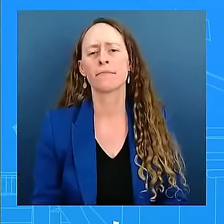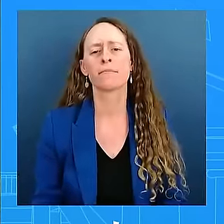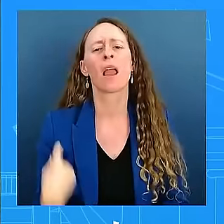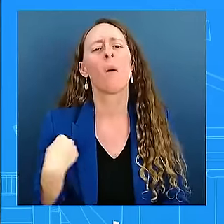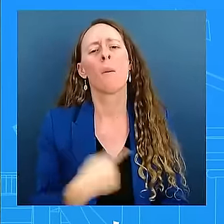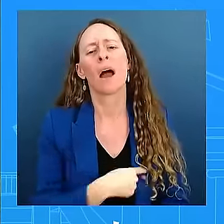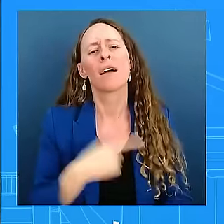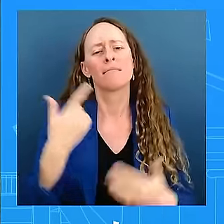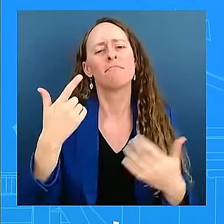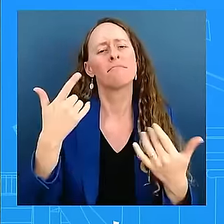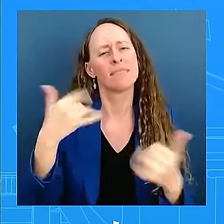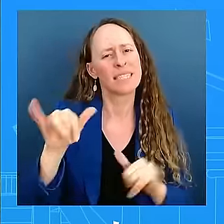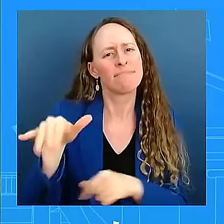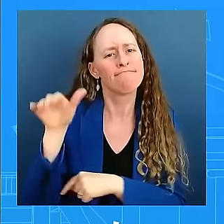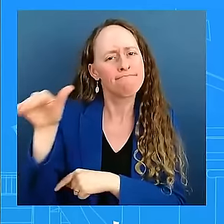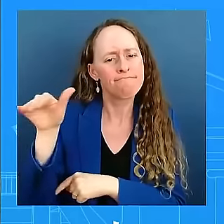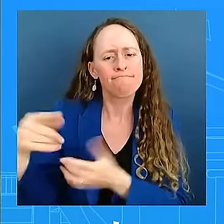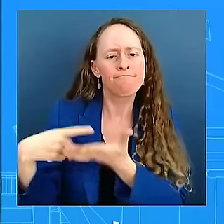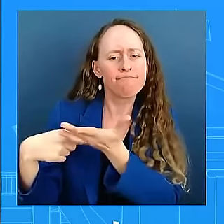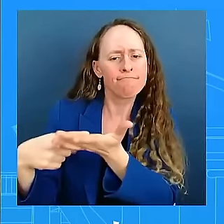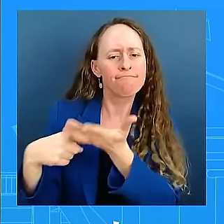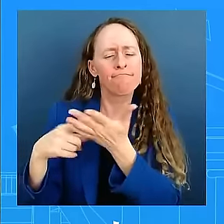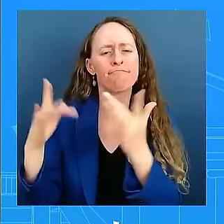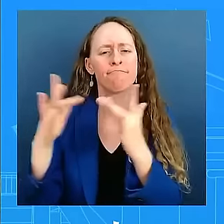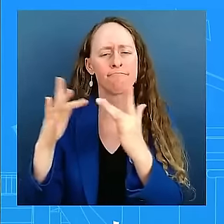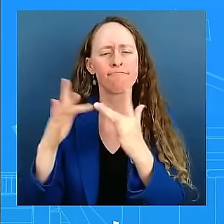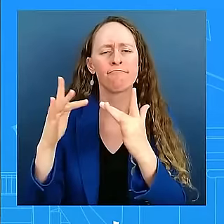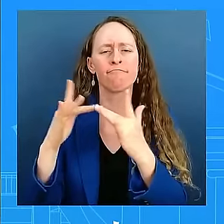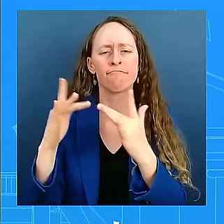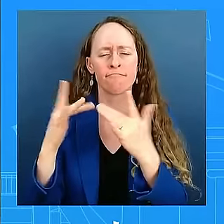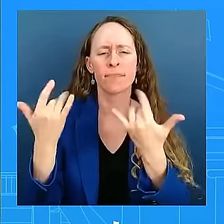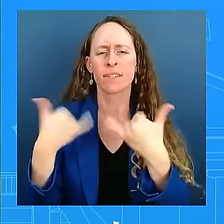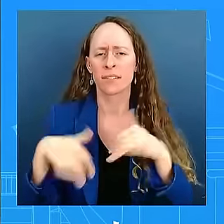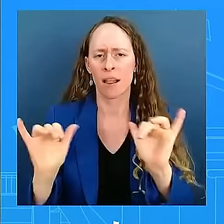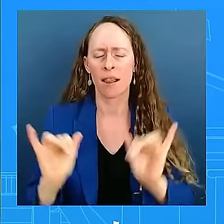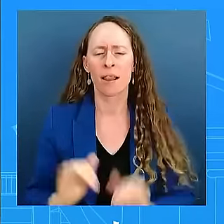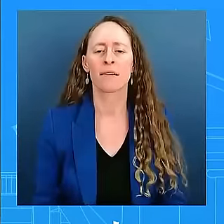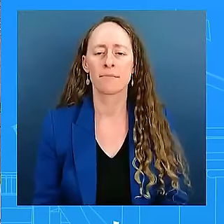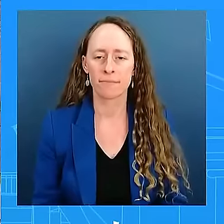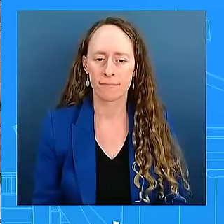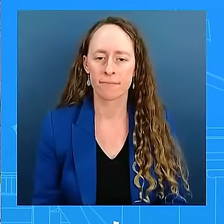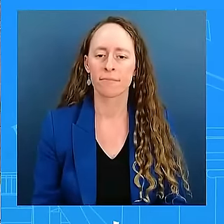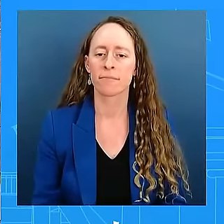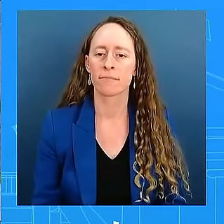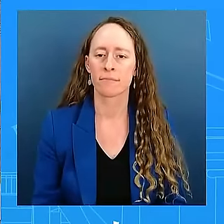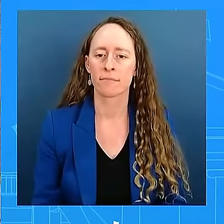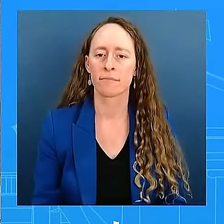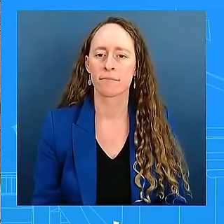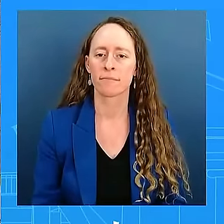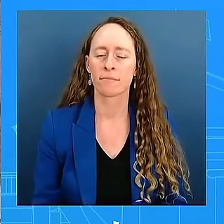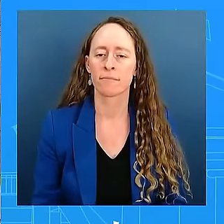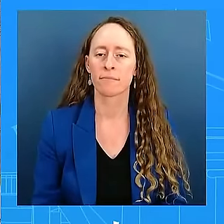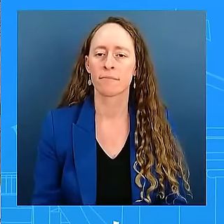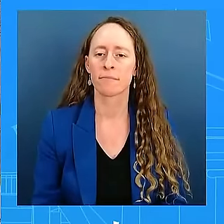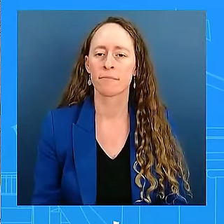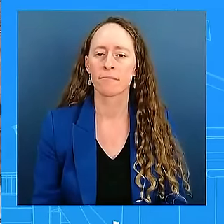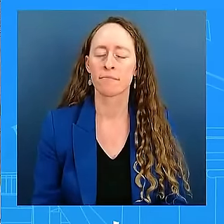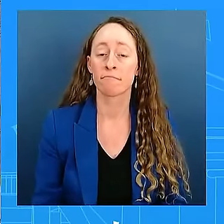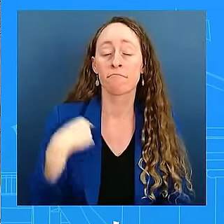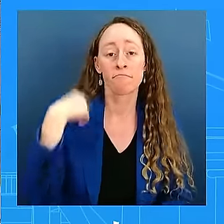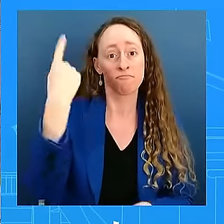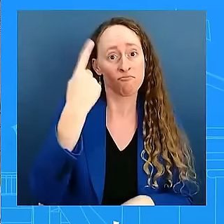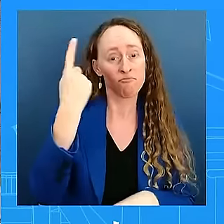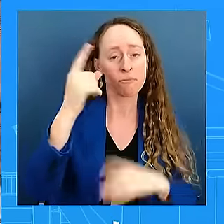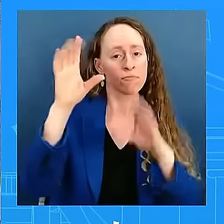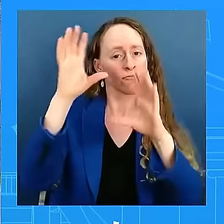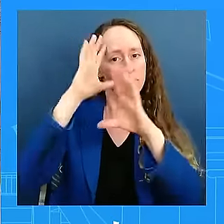Thanks, Karina. Following up on the President's trip, can you just explain a little bit why the President is taking these trips now when there's less than a month before